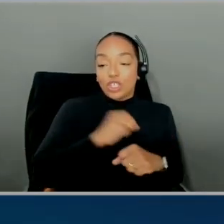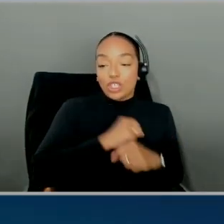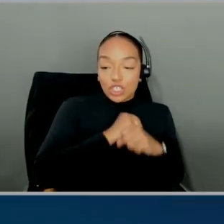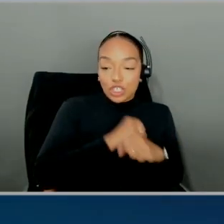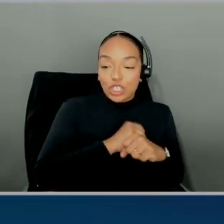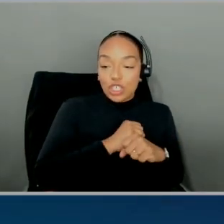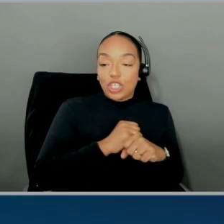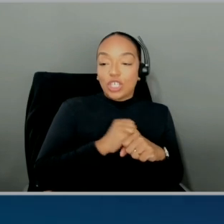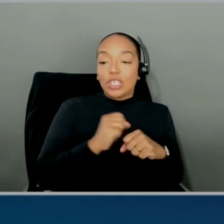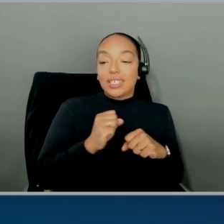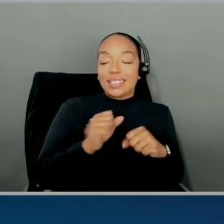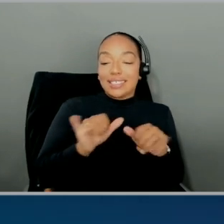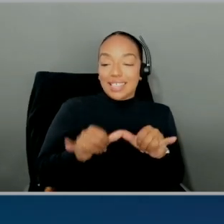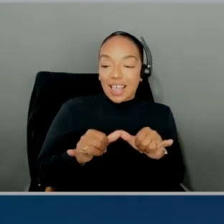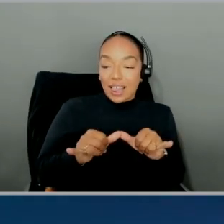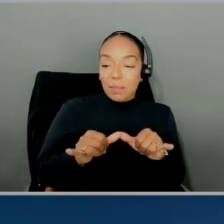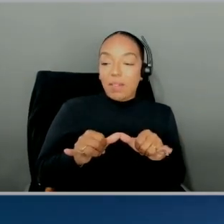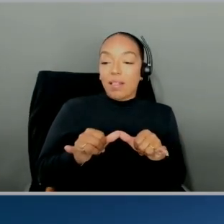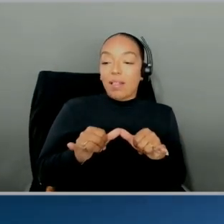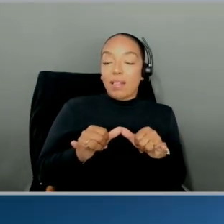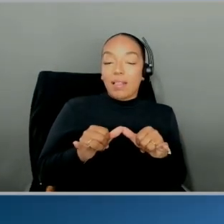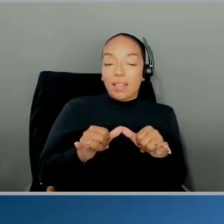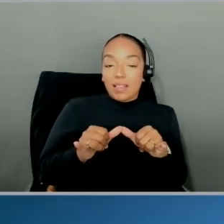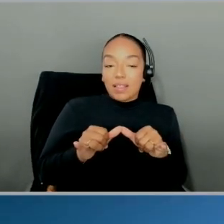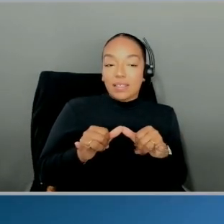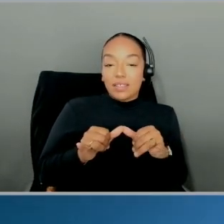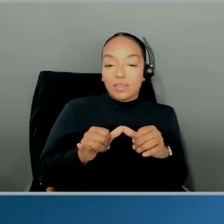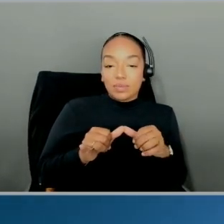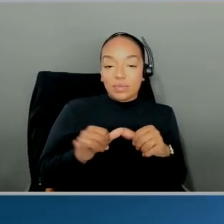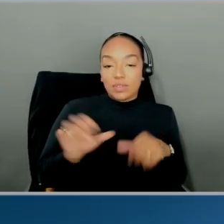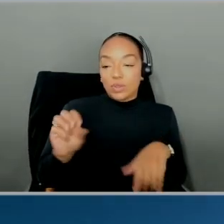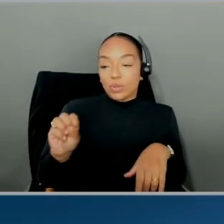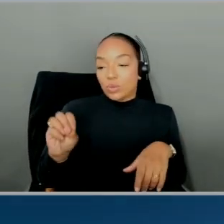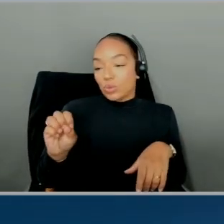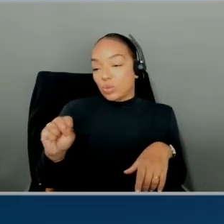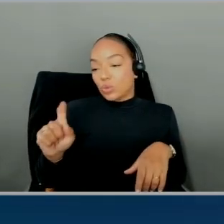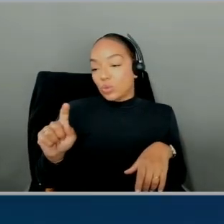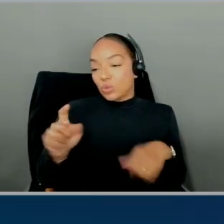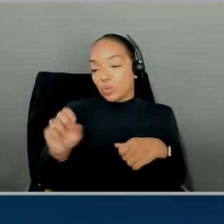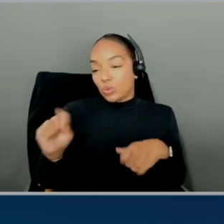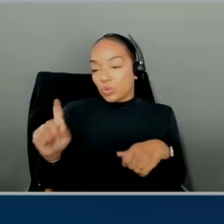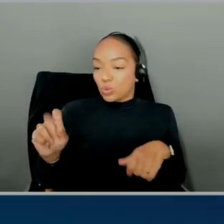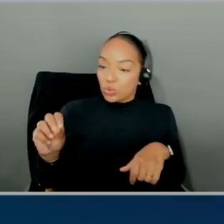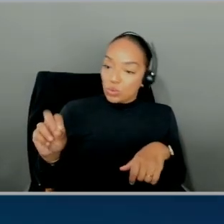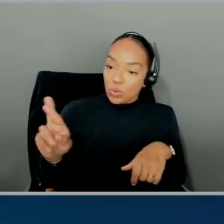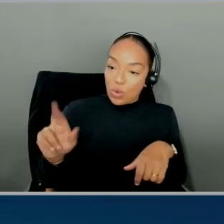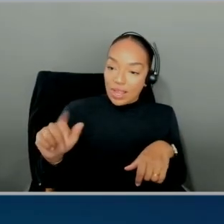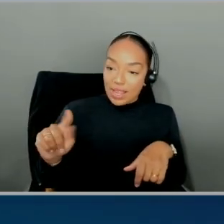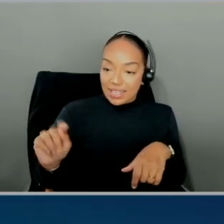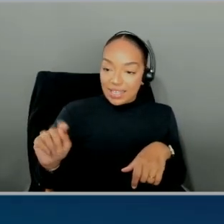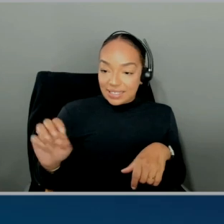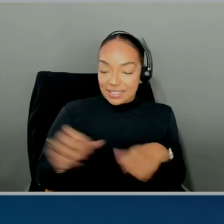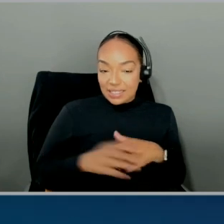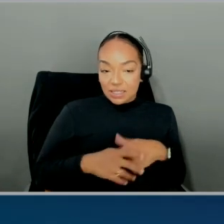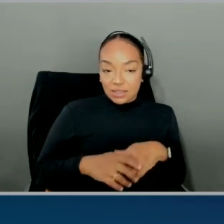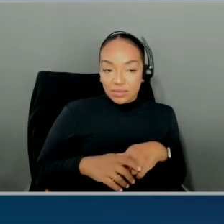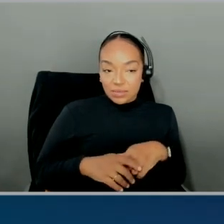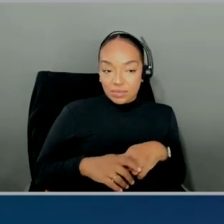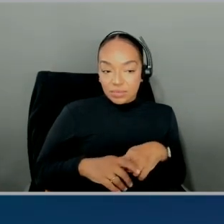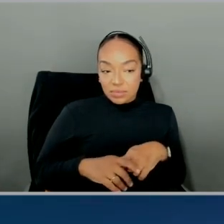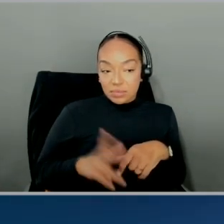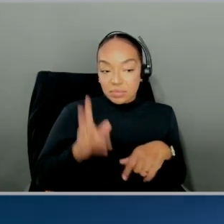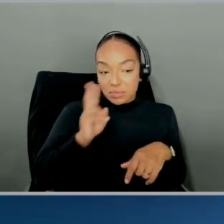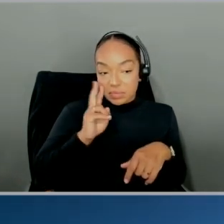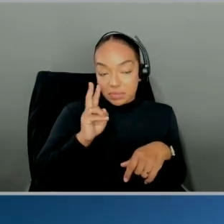storage. Store it. I wonder if it's right. Store it. It'll know. That's okay. Let's see. AI is good with typos. Is